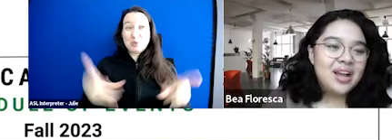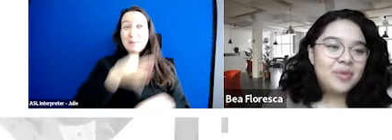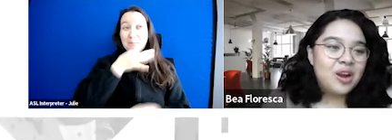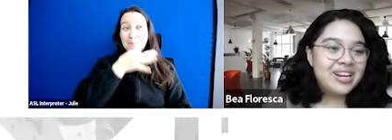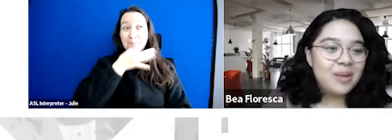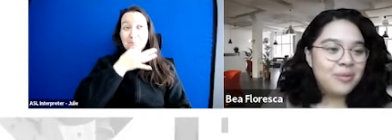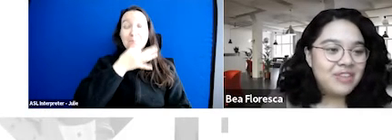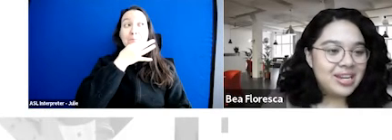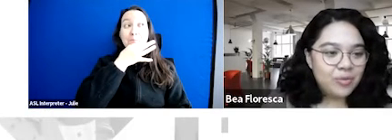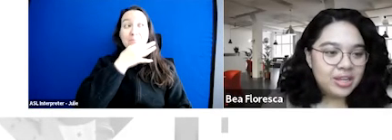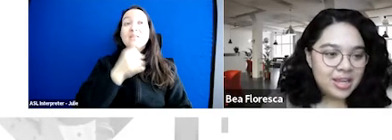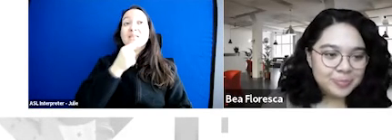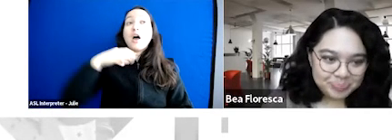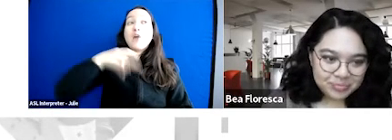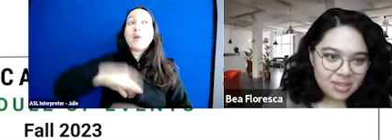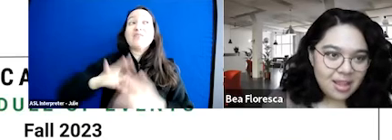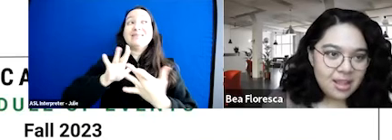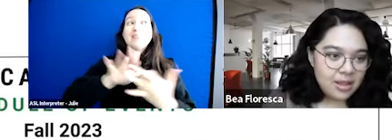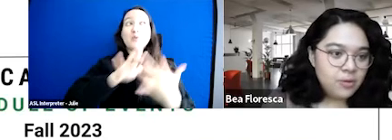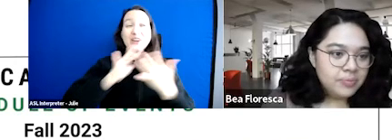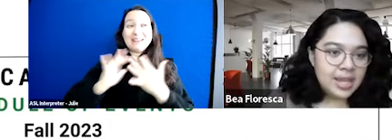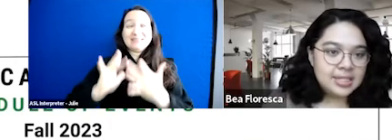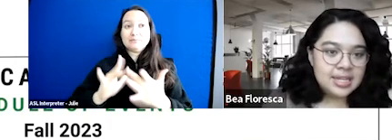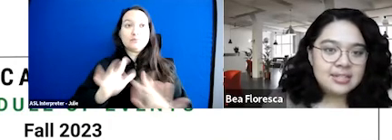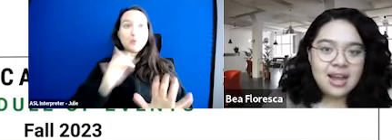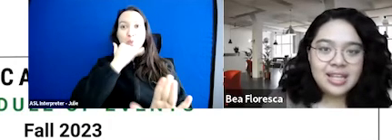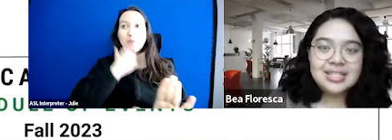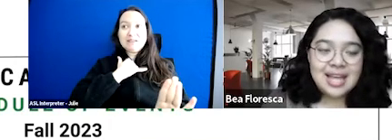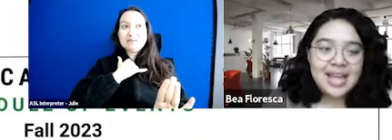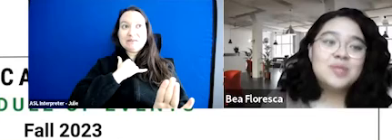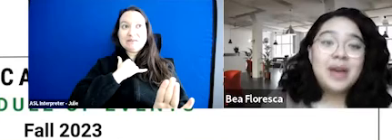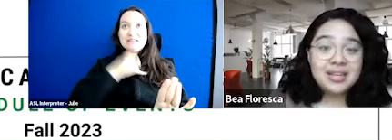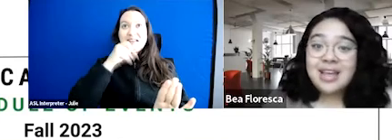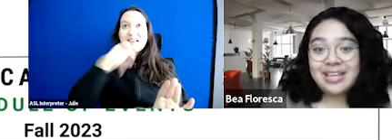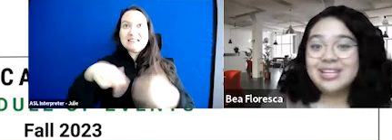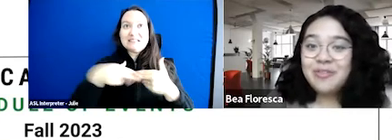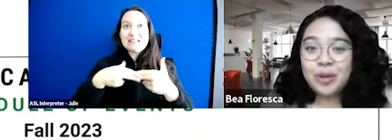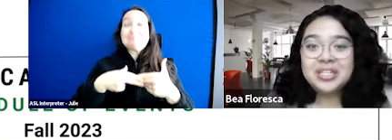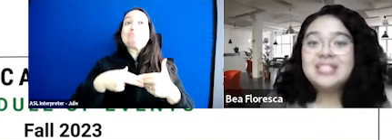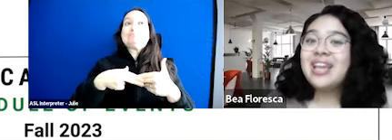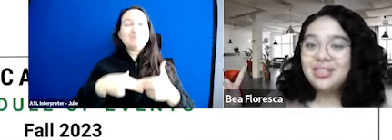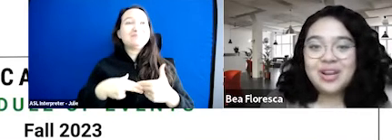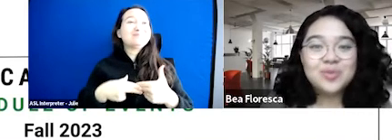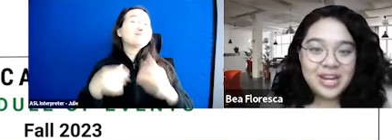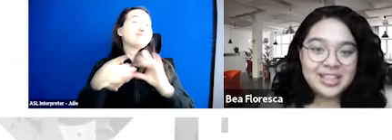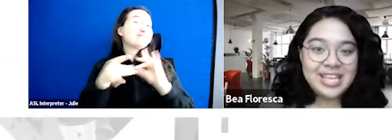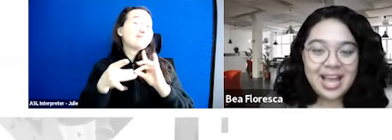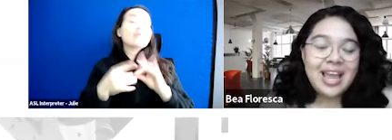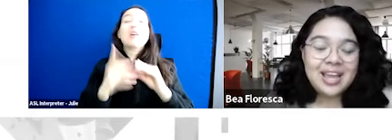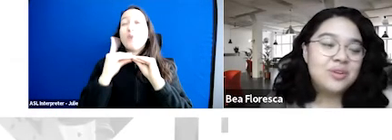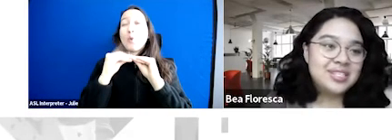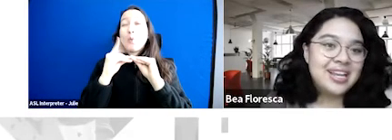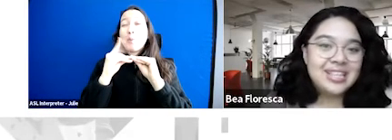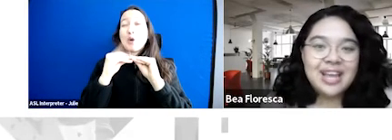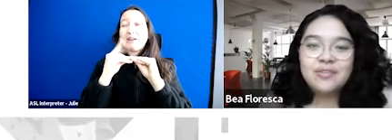regarding nonprofit networking. Oh, I guess it is not in the slides, but I can verbally say that there is one at the